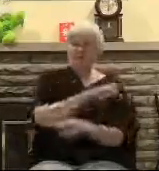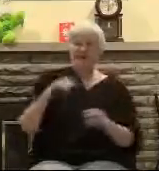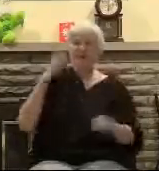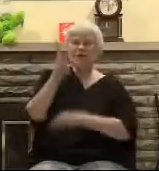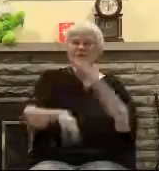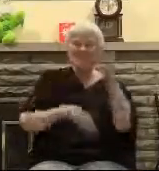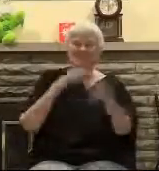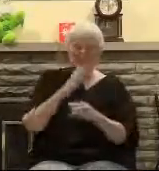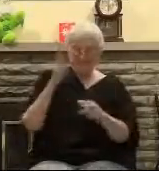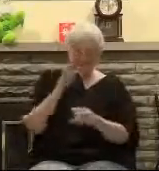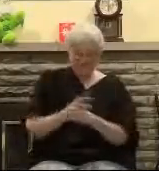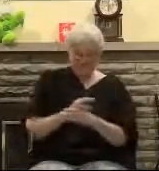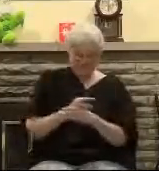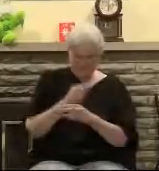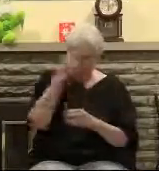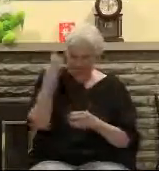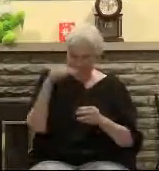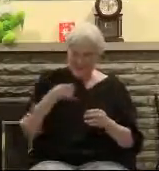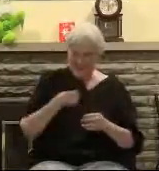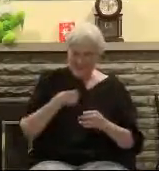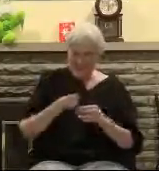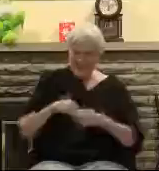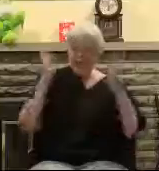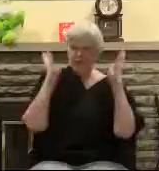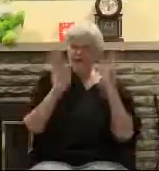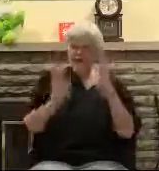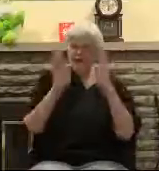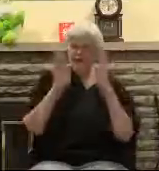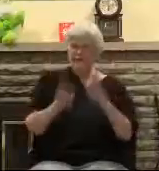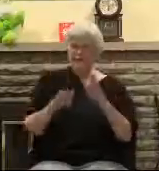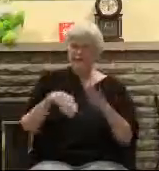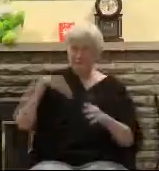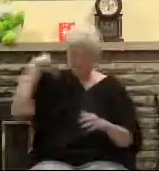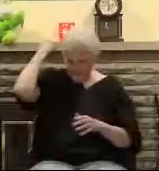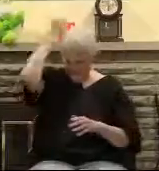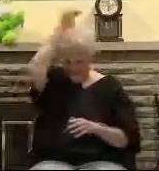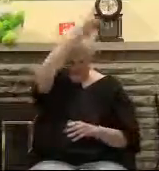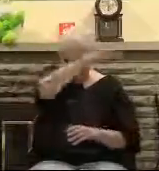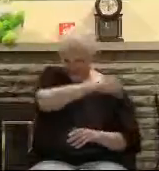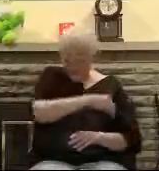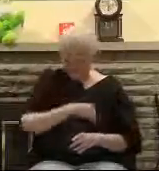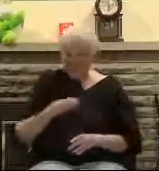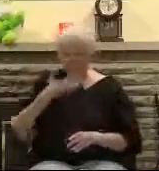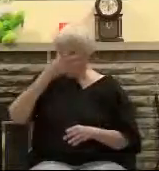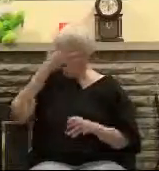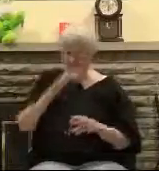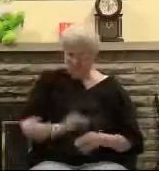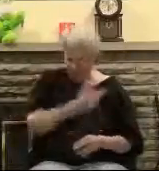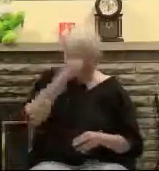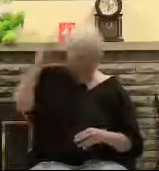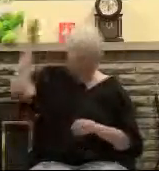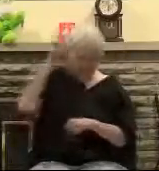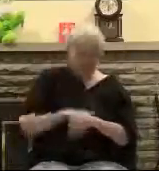cross So despised by the world Has a wondrous attraction